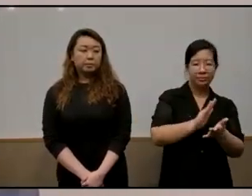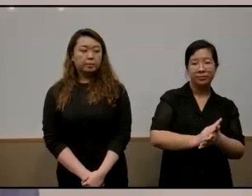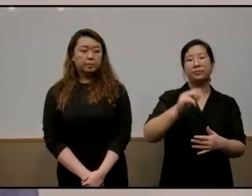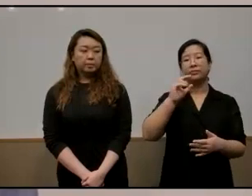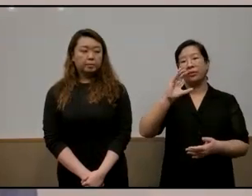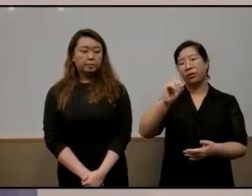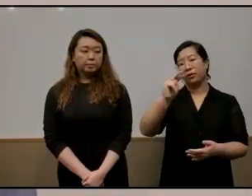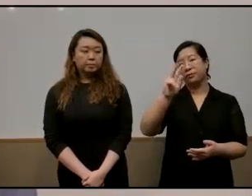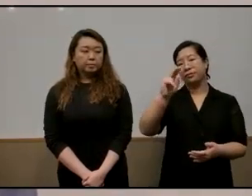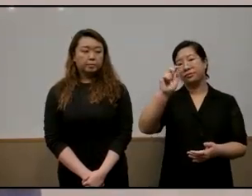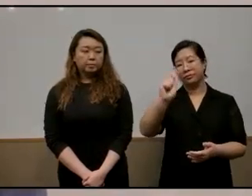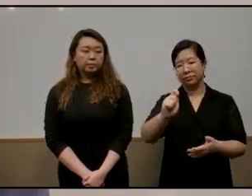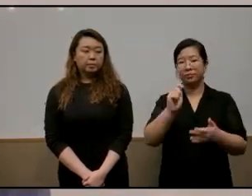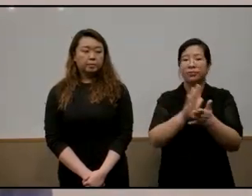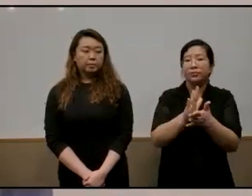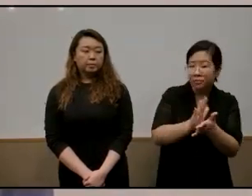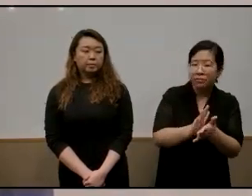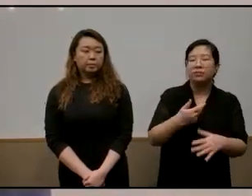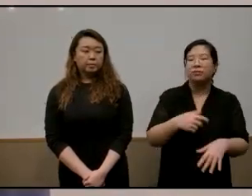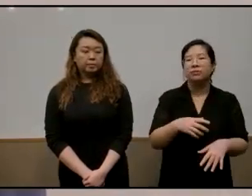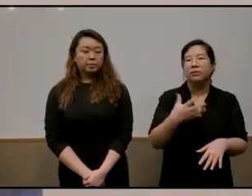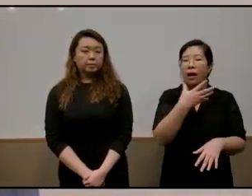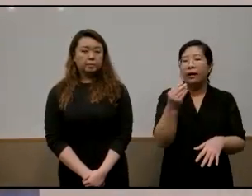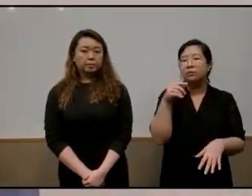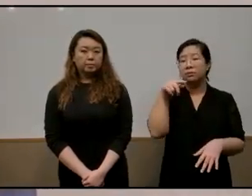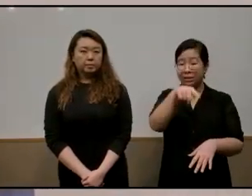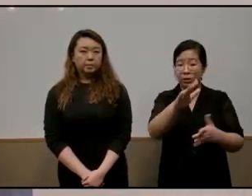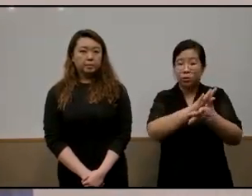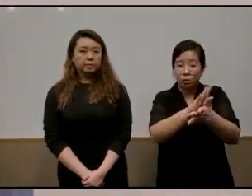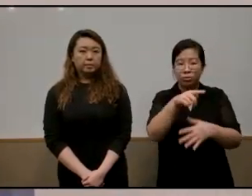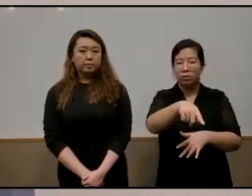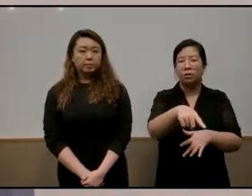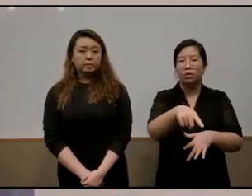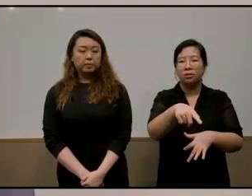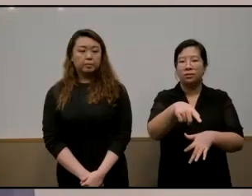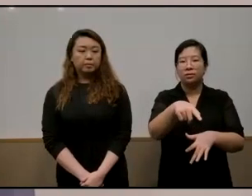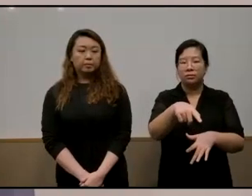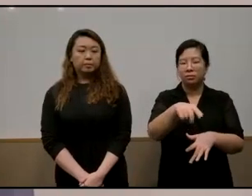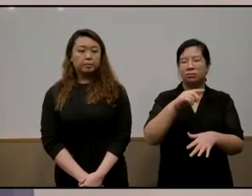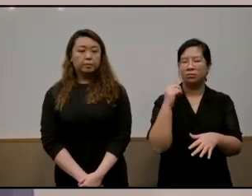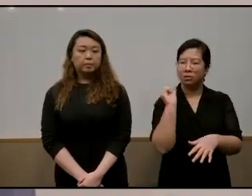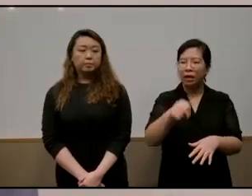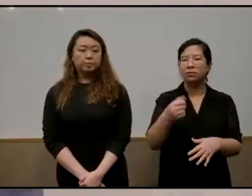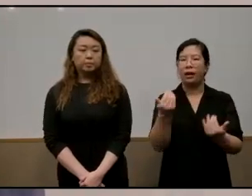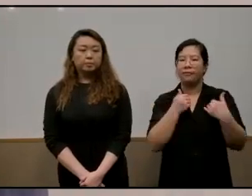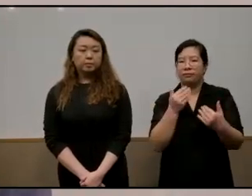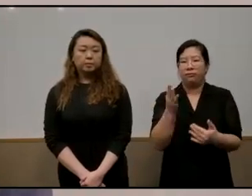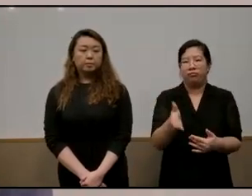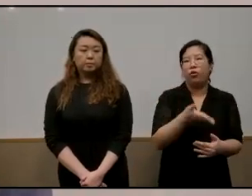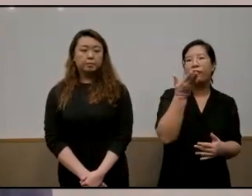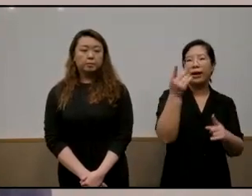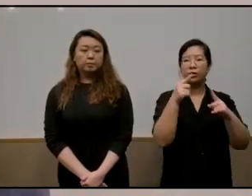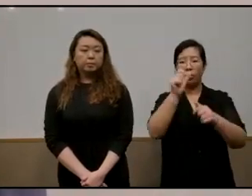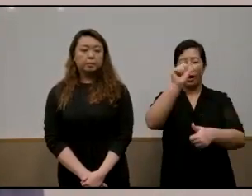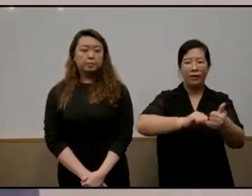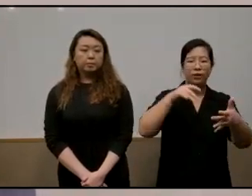in that school that neighborhood school i went through the light on the hill it was something that they provided to every student